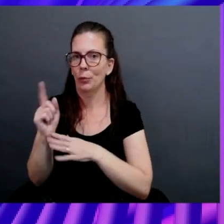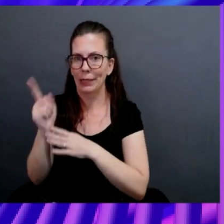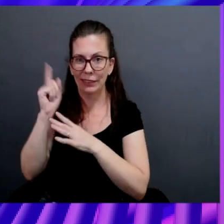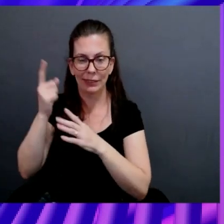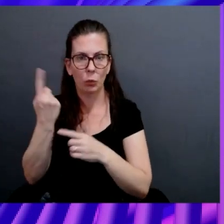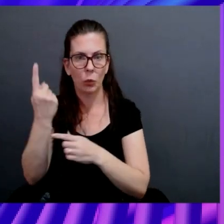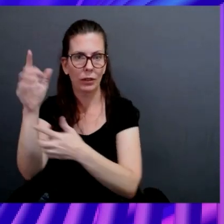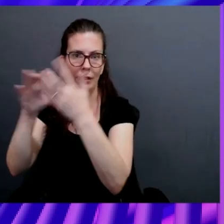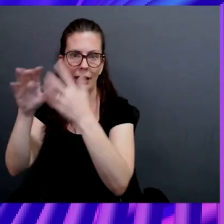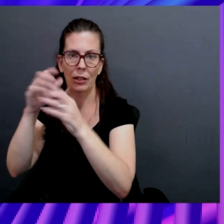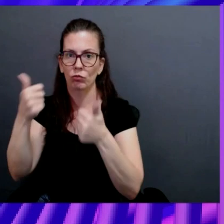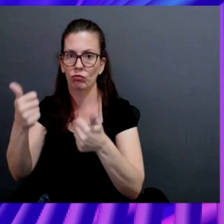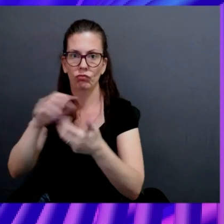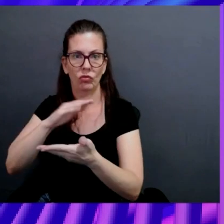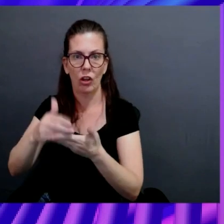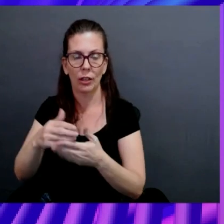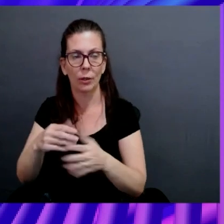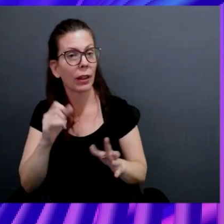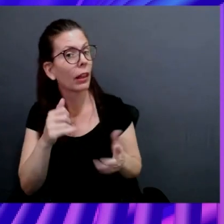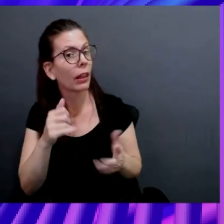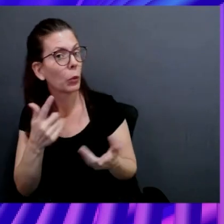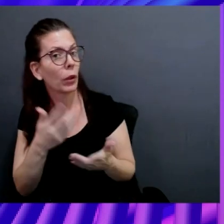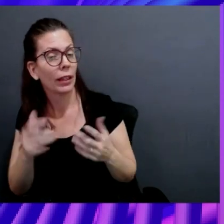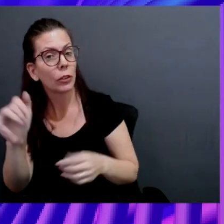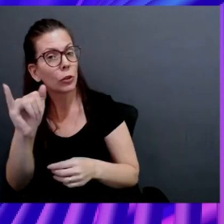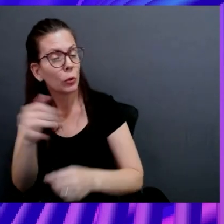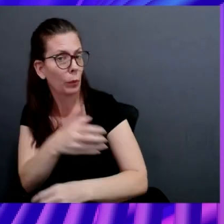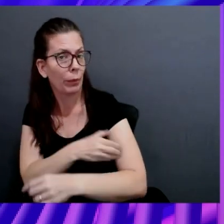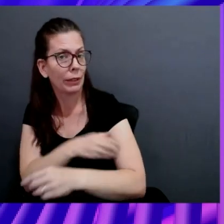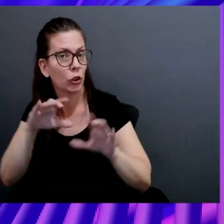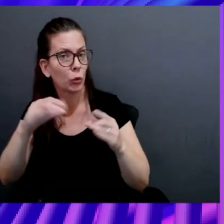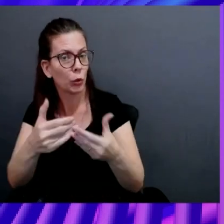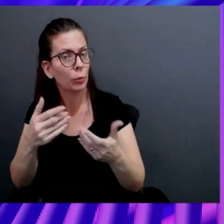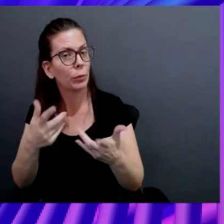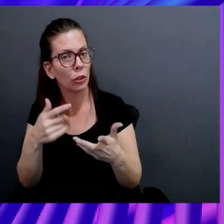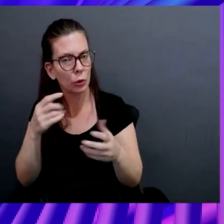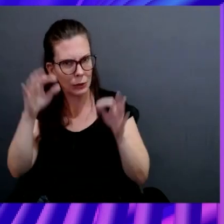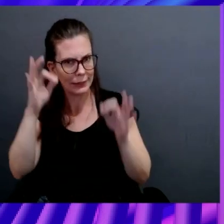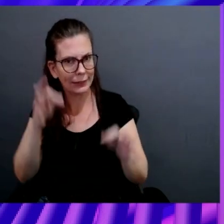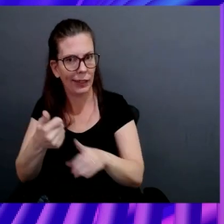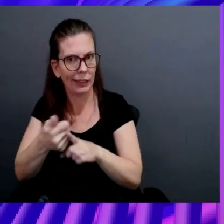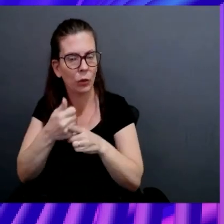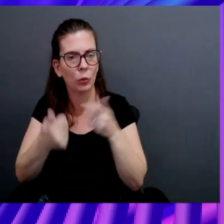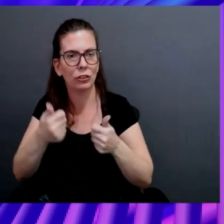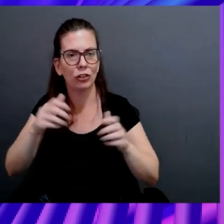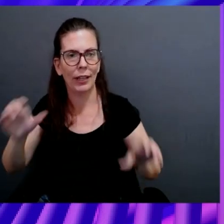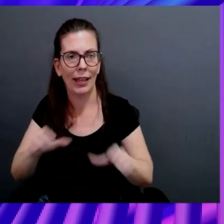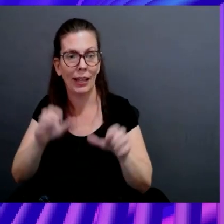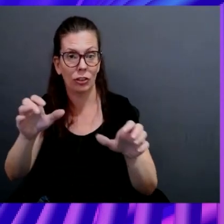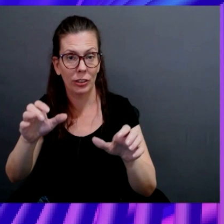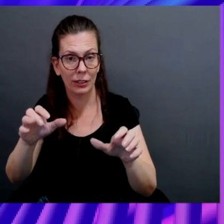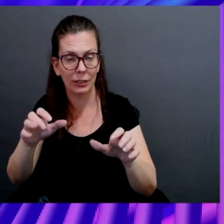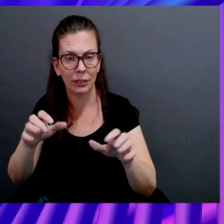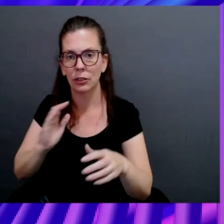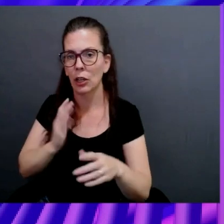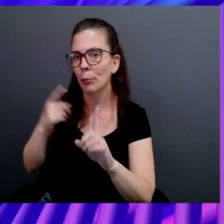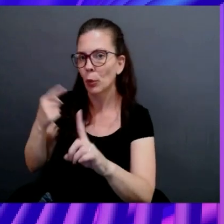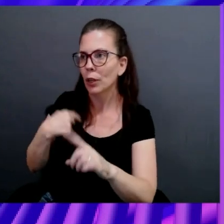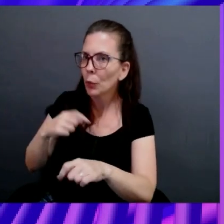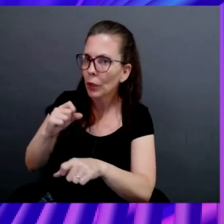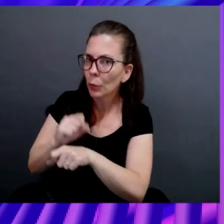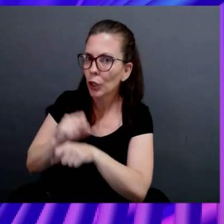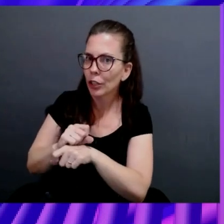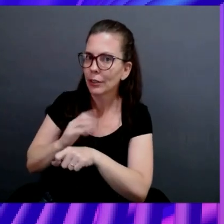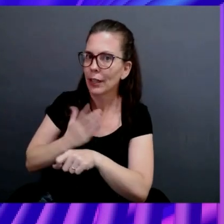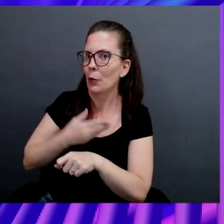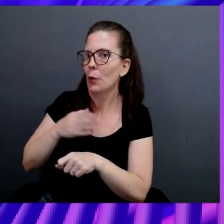here is that you get that muscle group, right? You decide what actions to take. And I think the point is we work our butts off to...